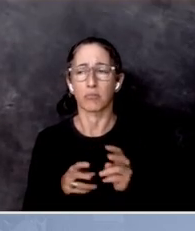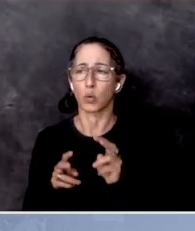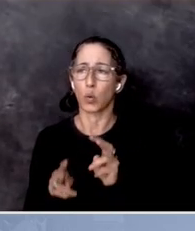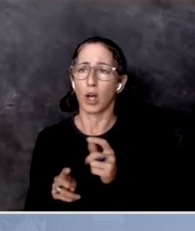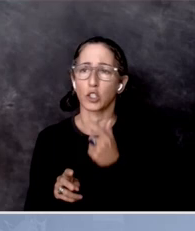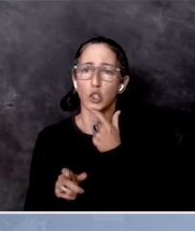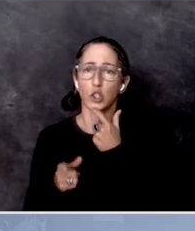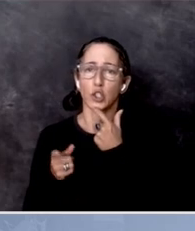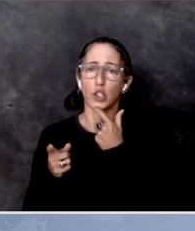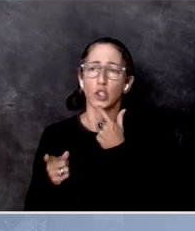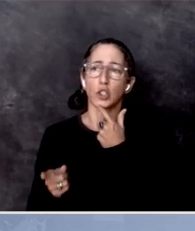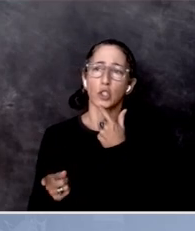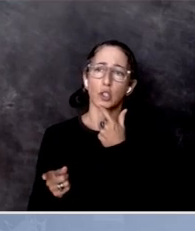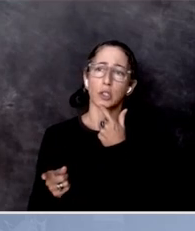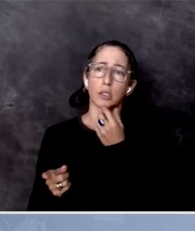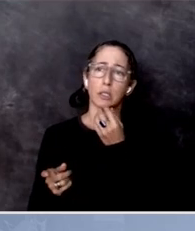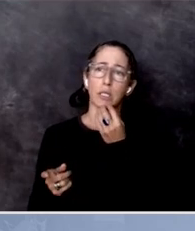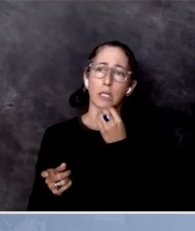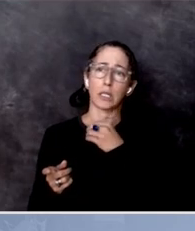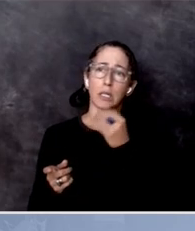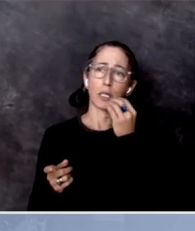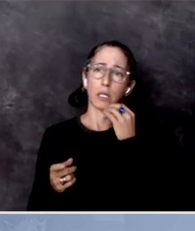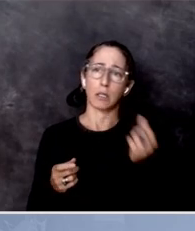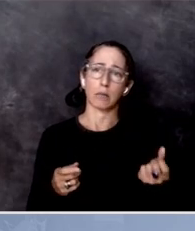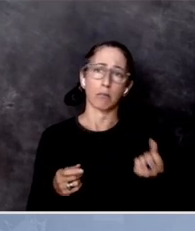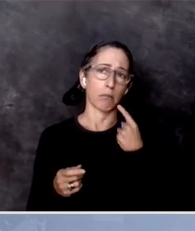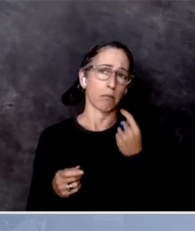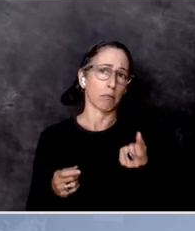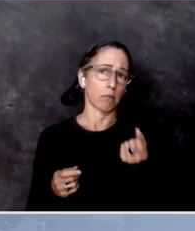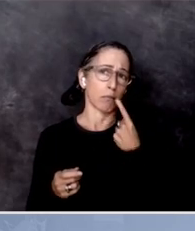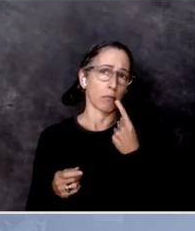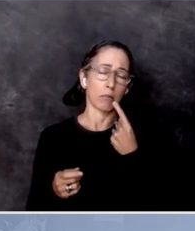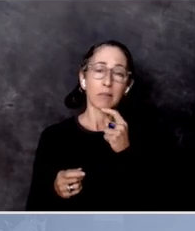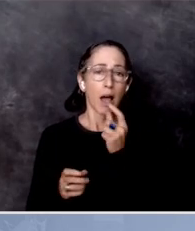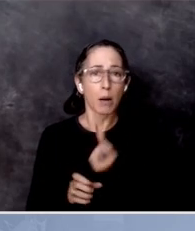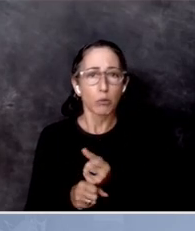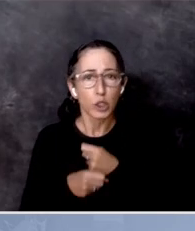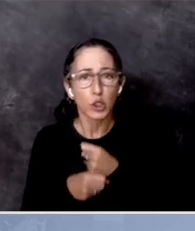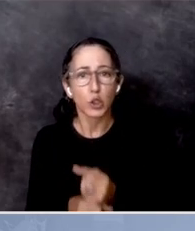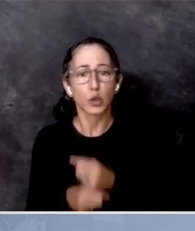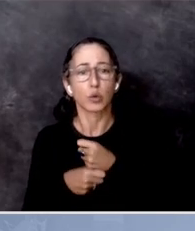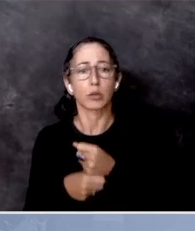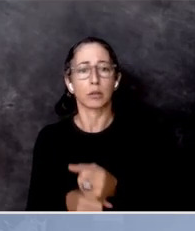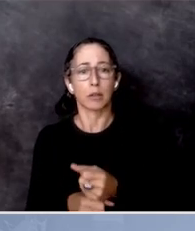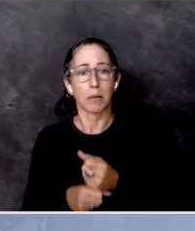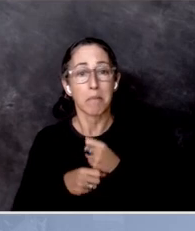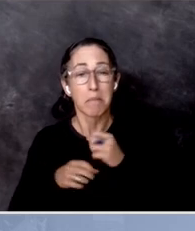lay back instead of teaching them to produce and make and create.